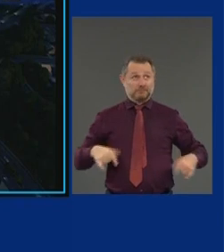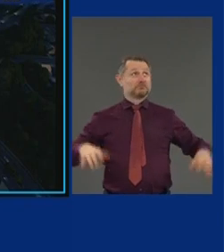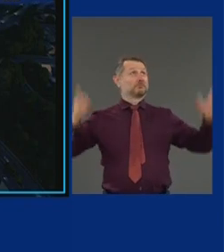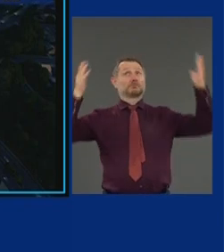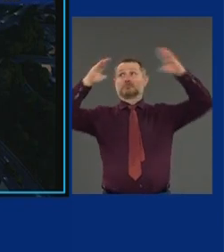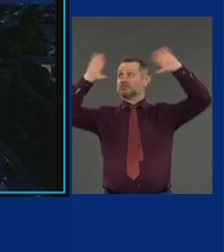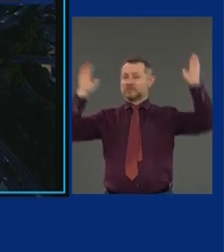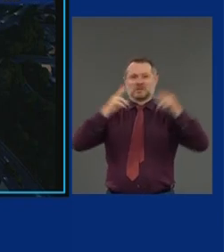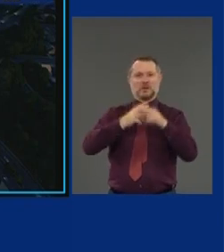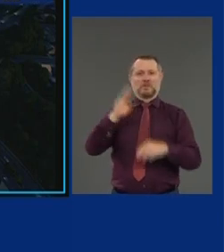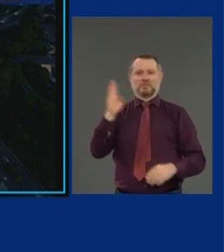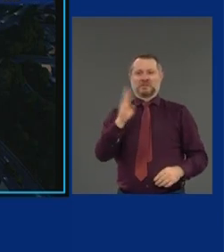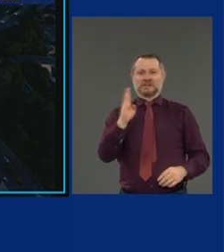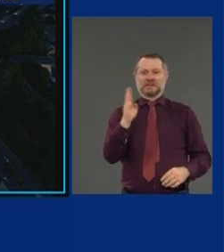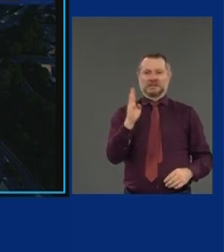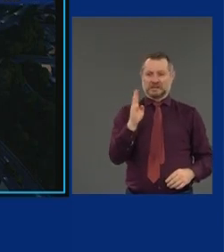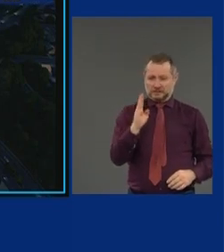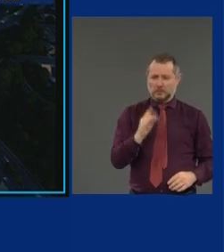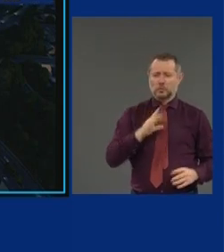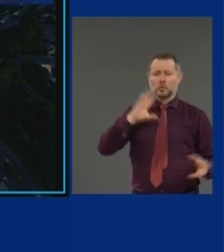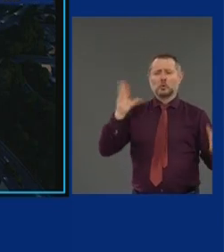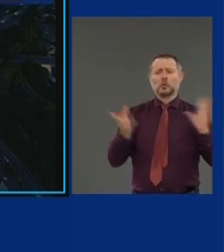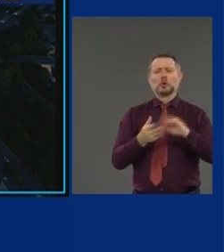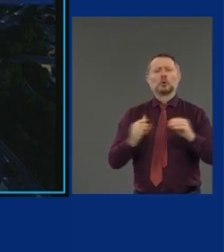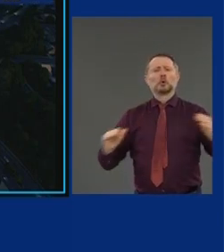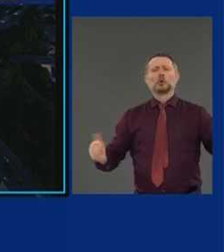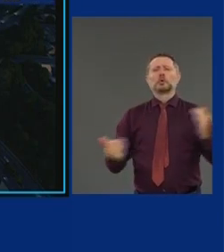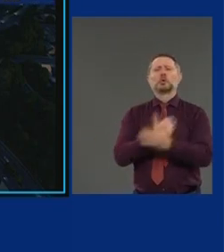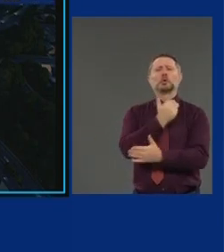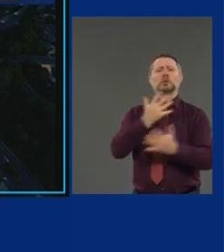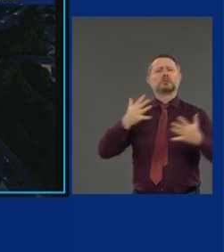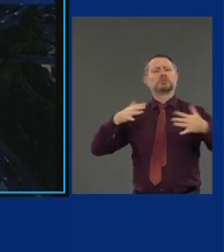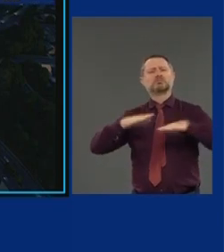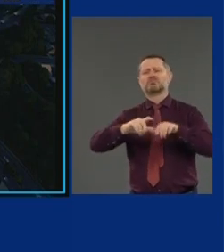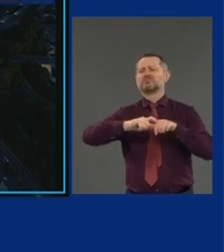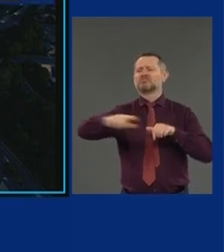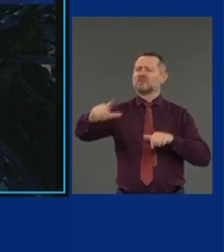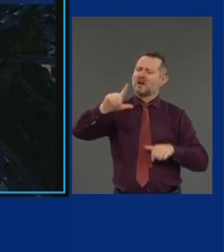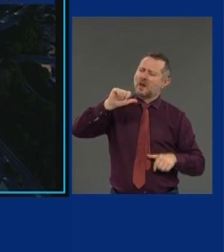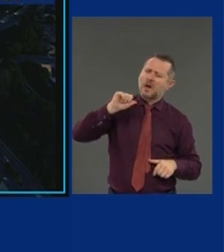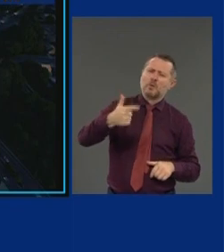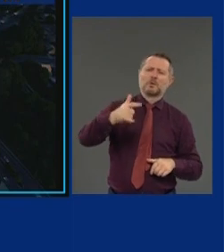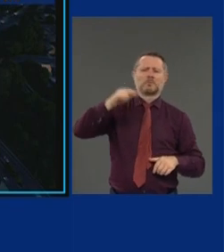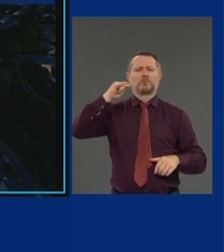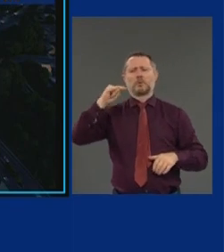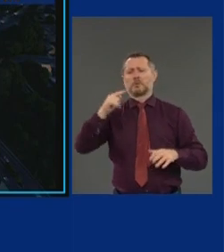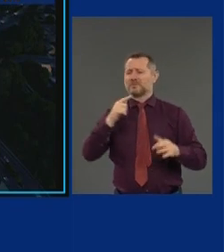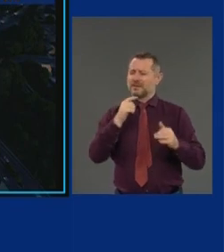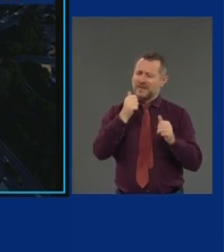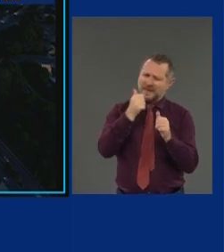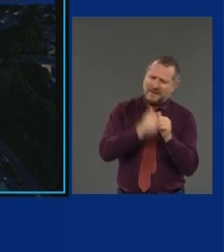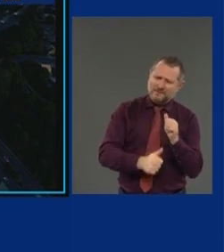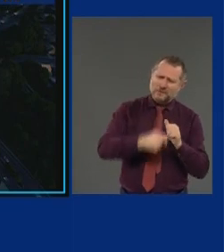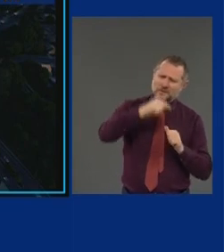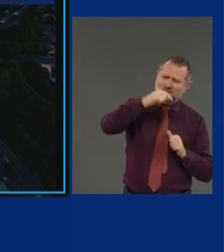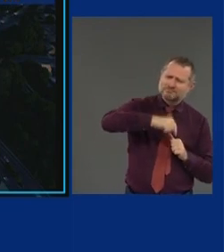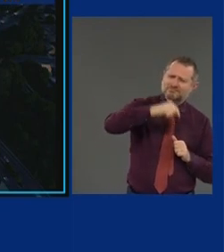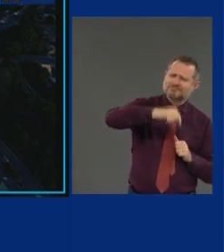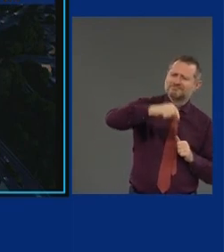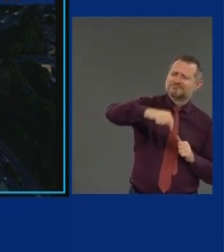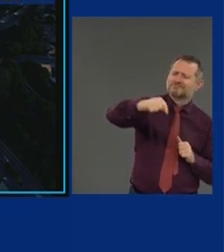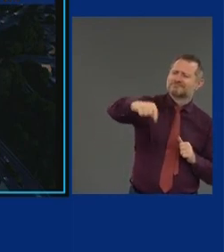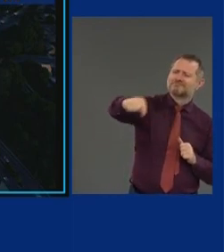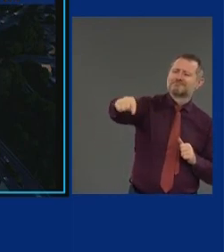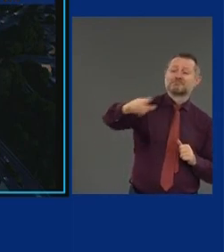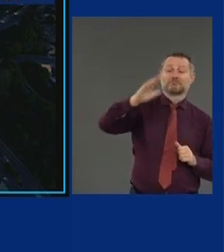new integrated LaGuardia well on its way. Every single legacy passenger building torn down,